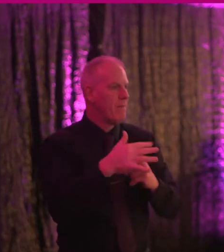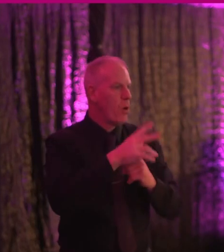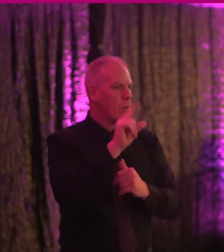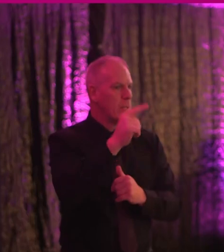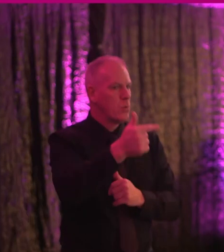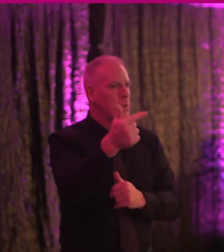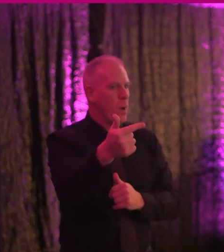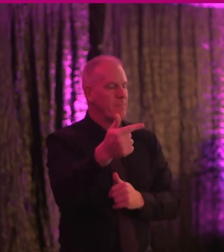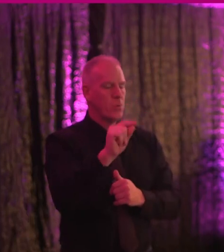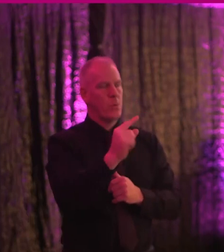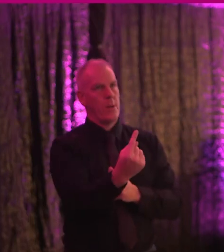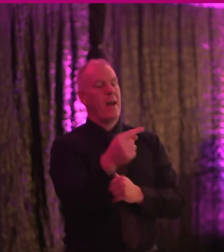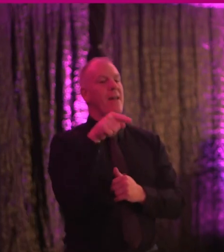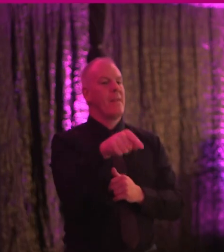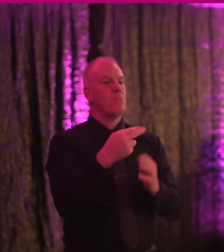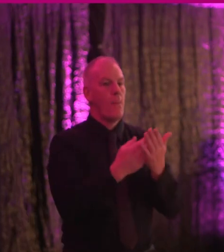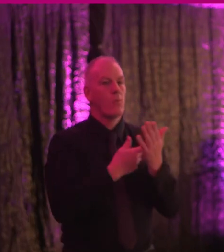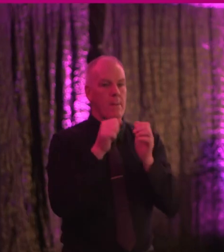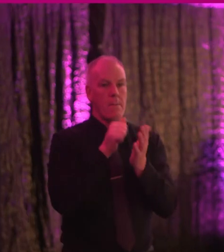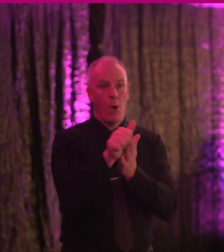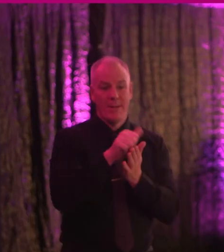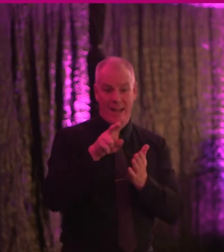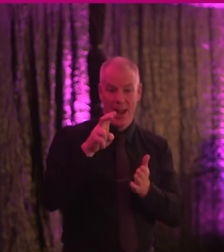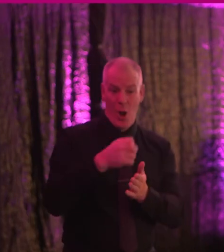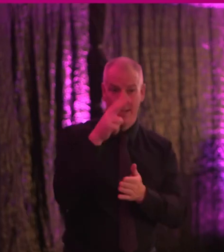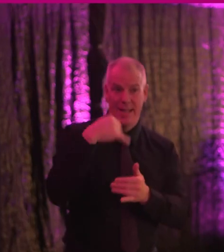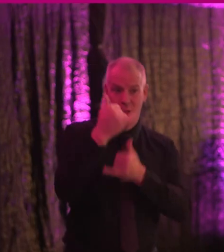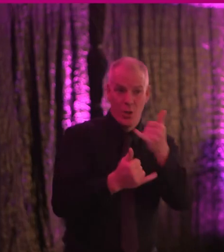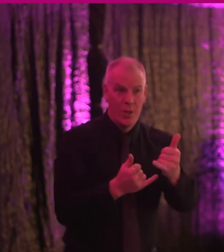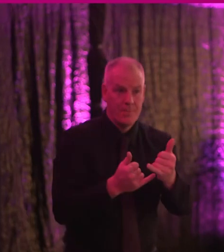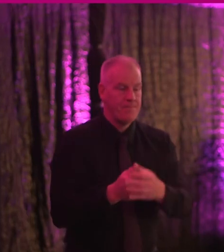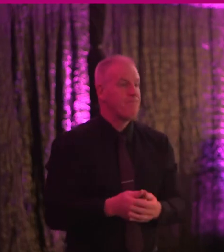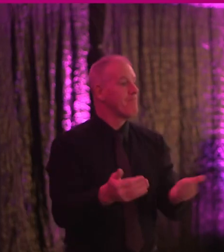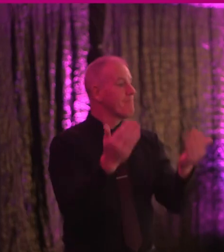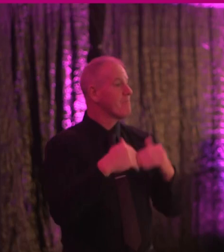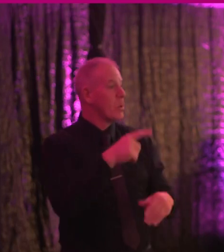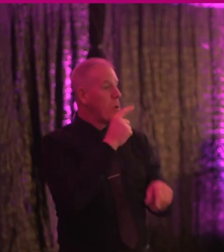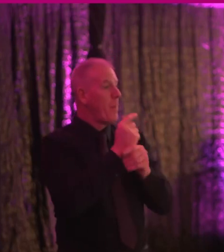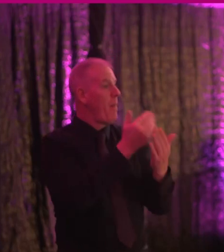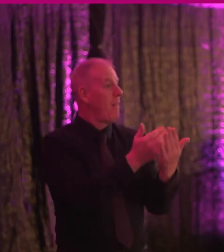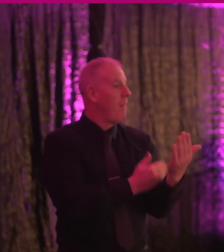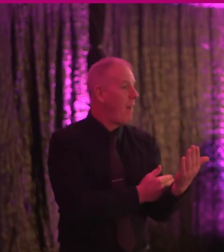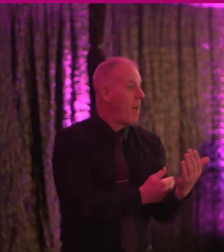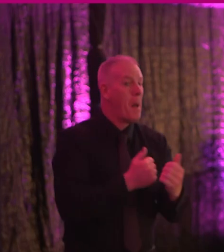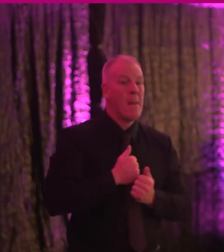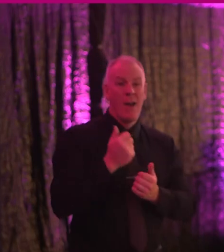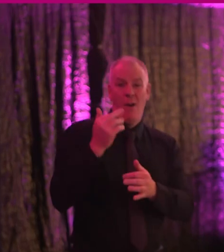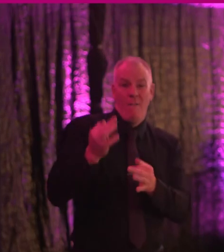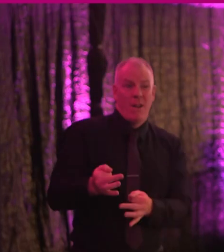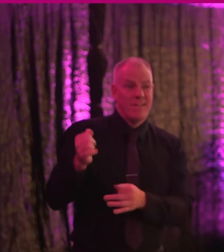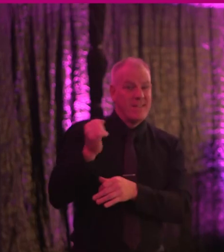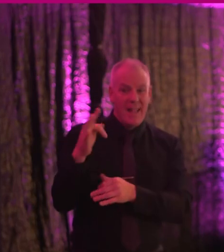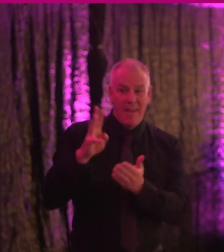be published early next year. Finally, in terms of legislation, work is underway by my officials to transport